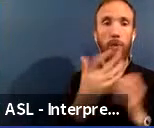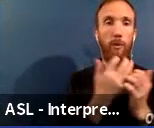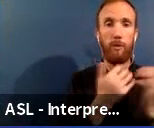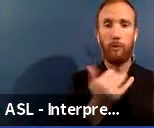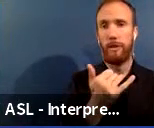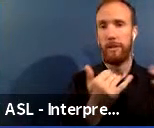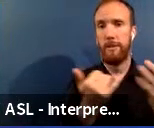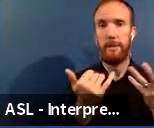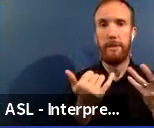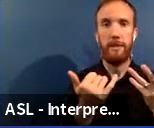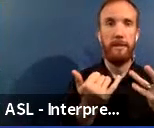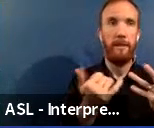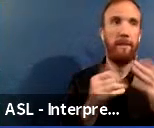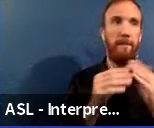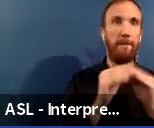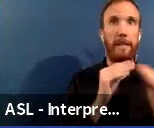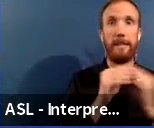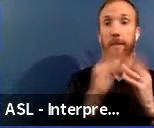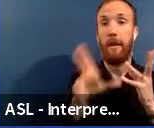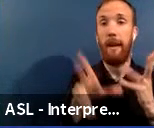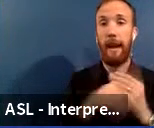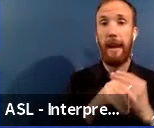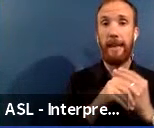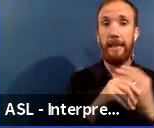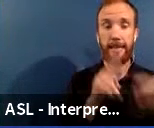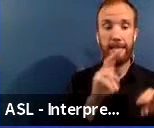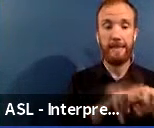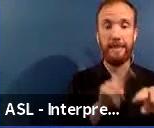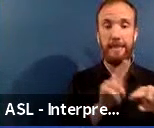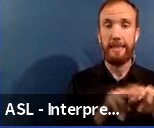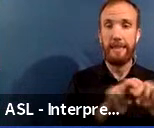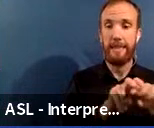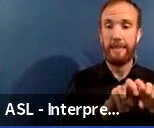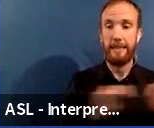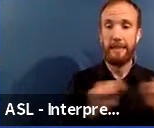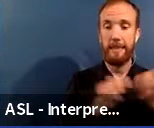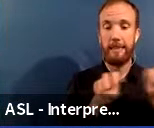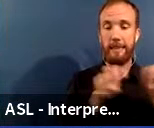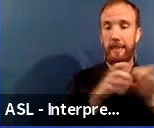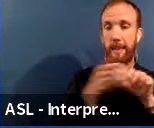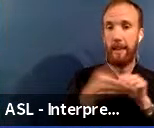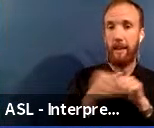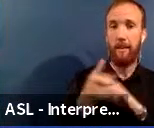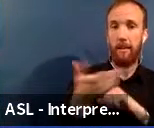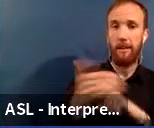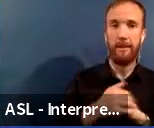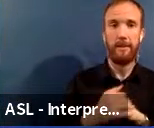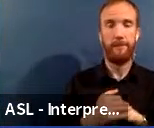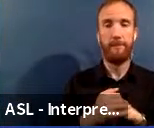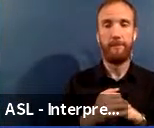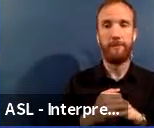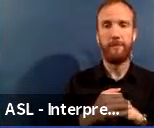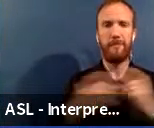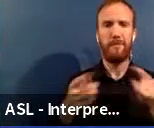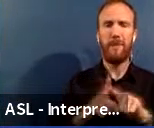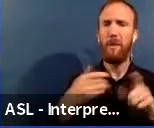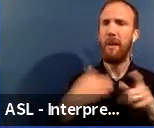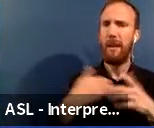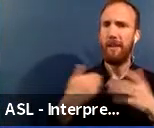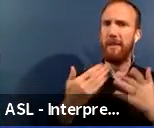the spectator seating there, and concession stands. These renovations would also include much needed infrastructure